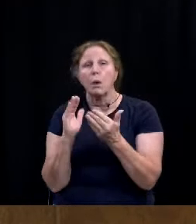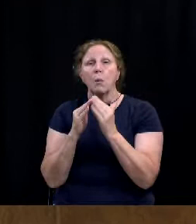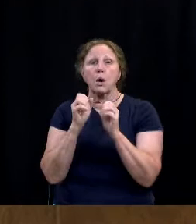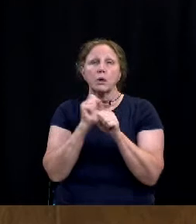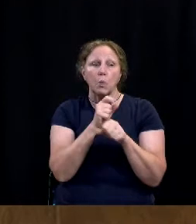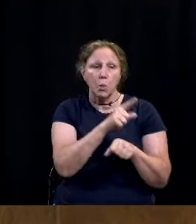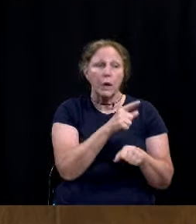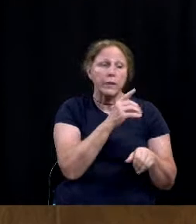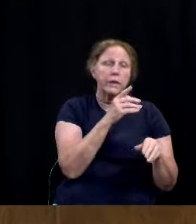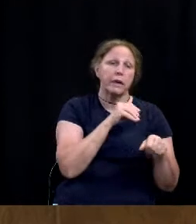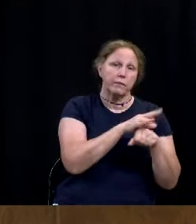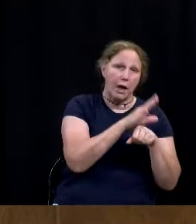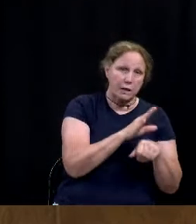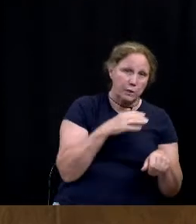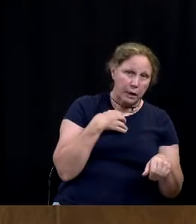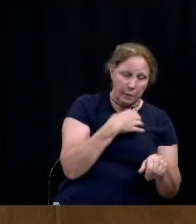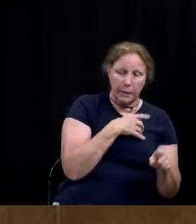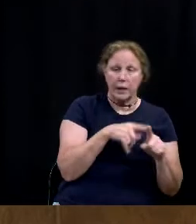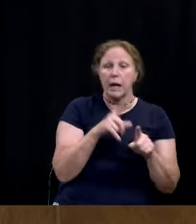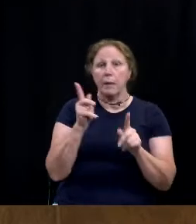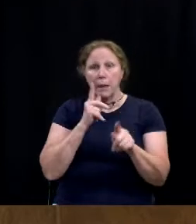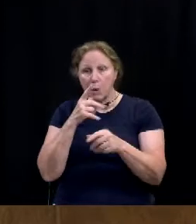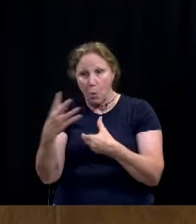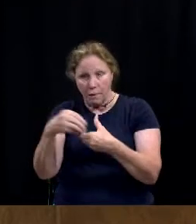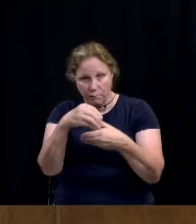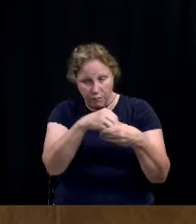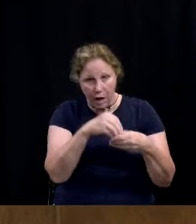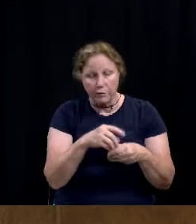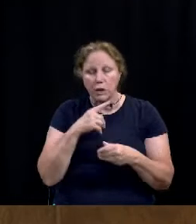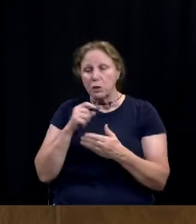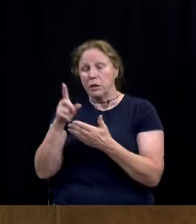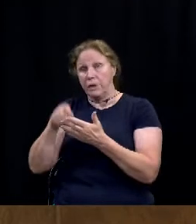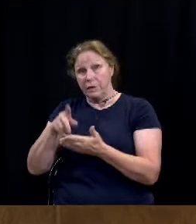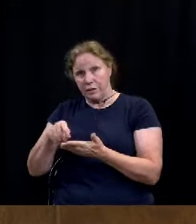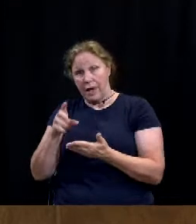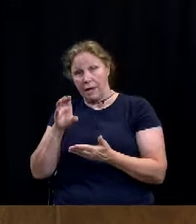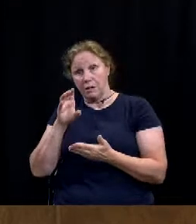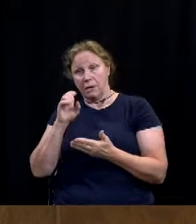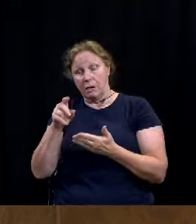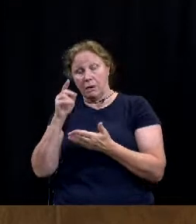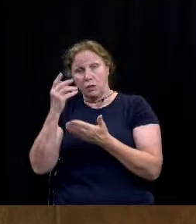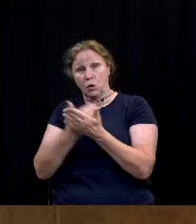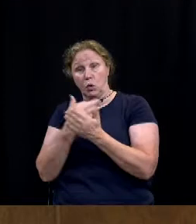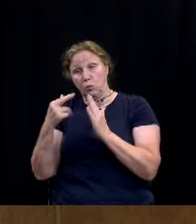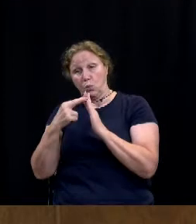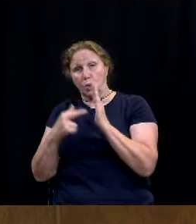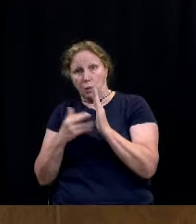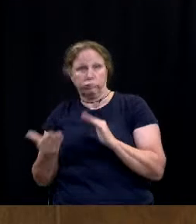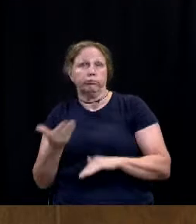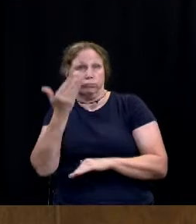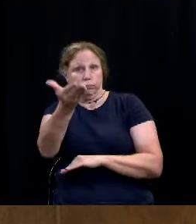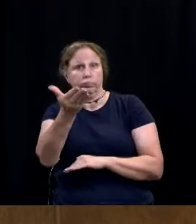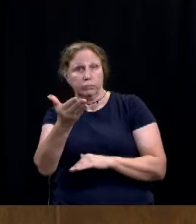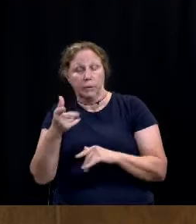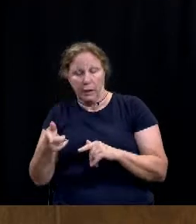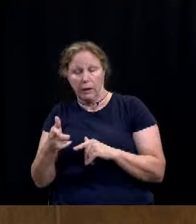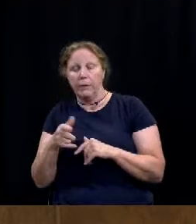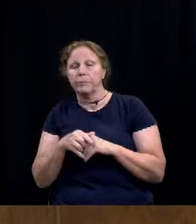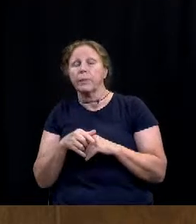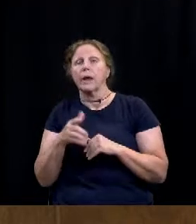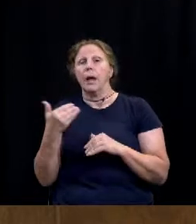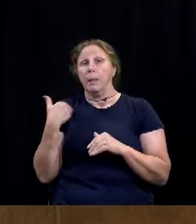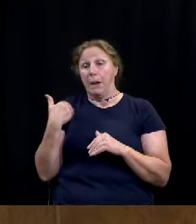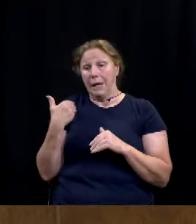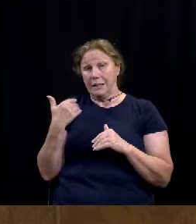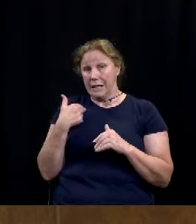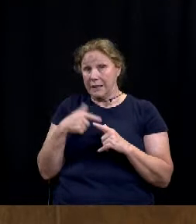Advisory Committee as well as stakeholder groups to craft the ordinance before you today and has been previously discussed. Our intent here